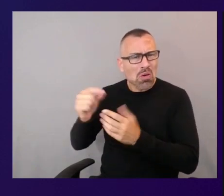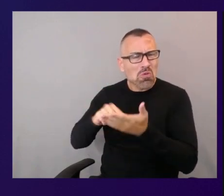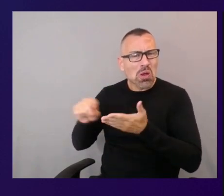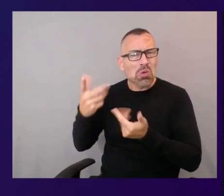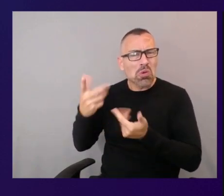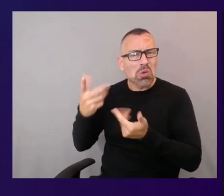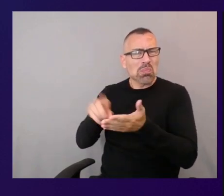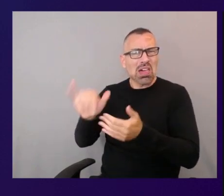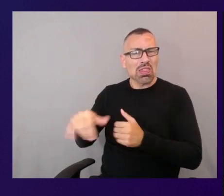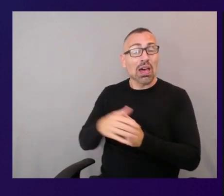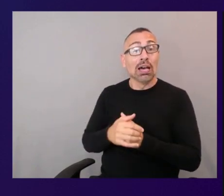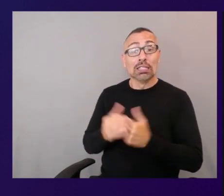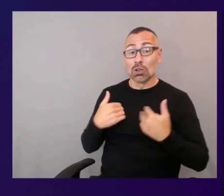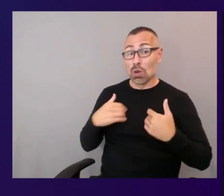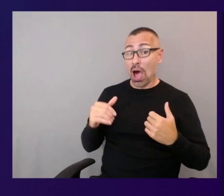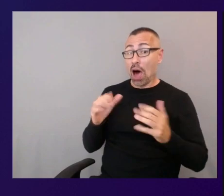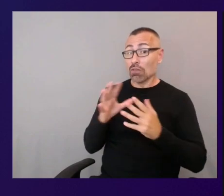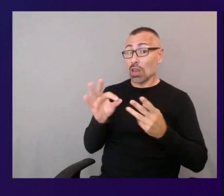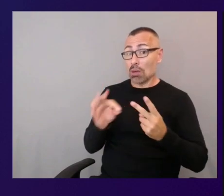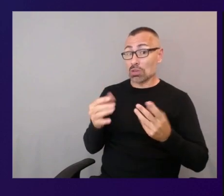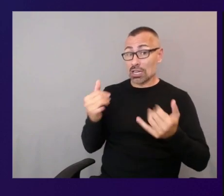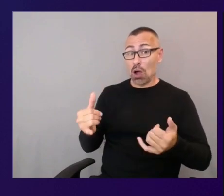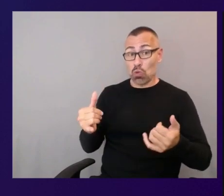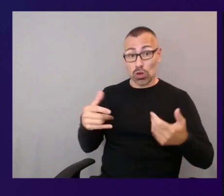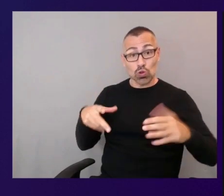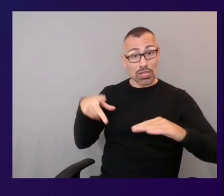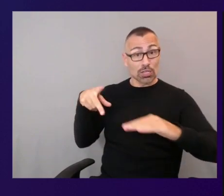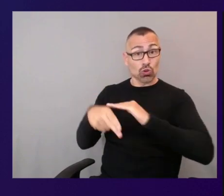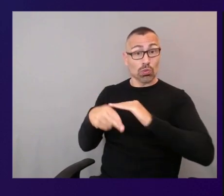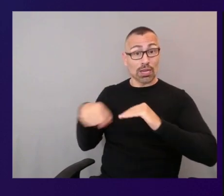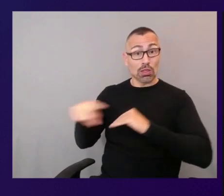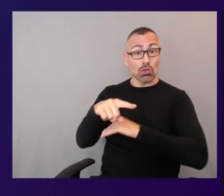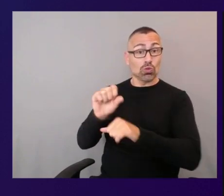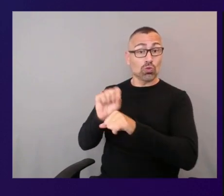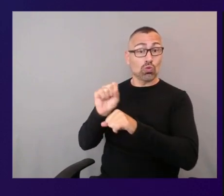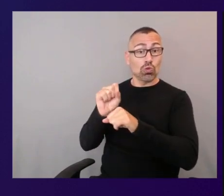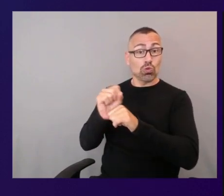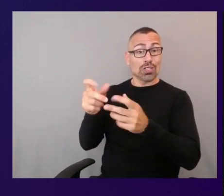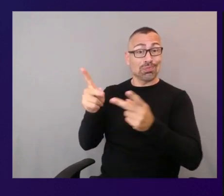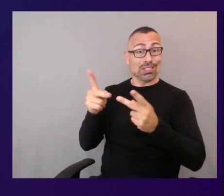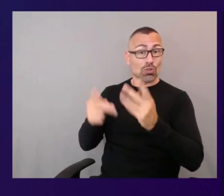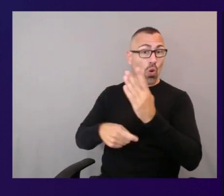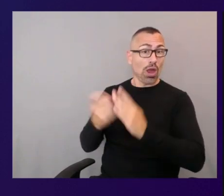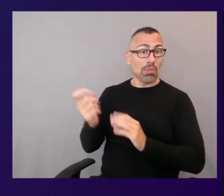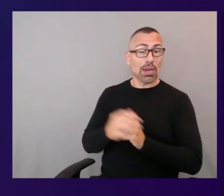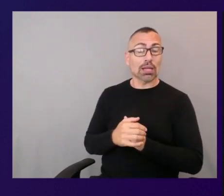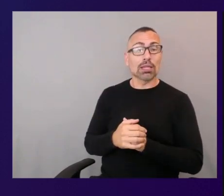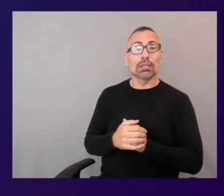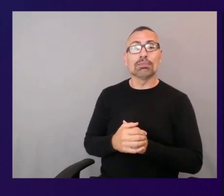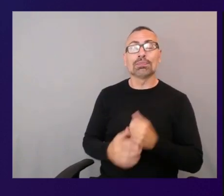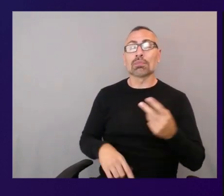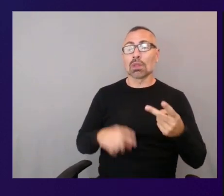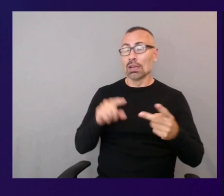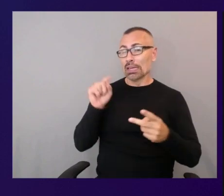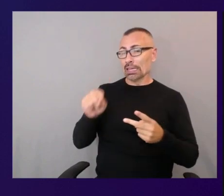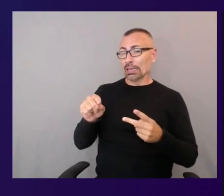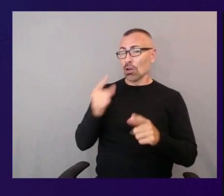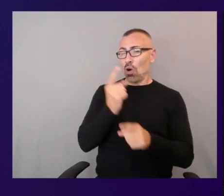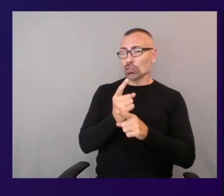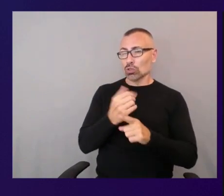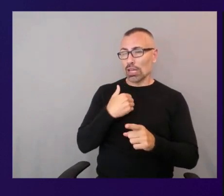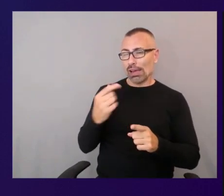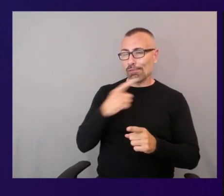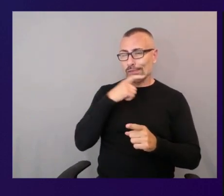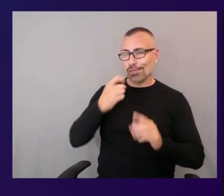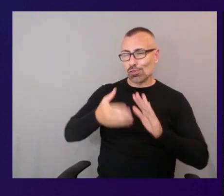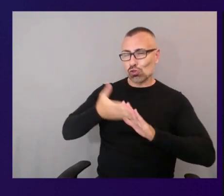option to allow you to terminate those workspaces automatically there's also of course a dry run here too so you can take a look at that